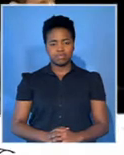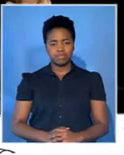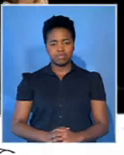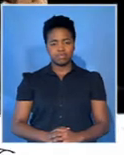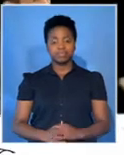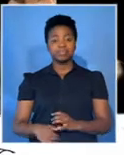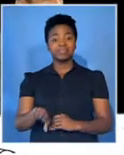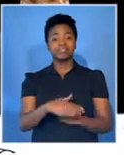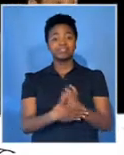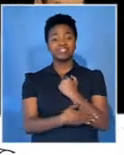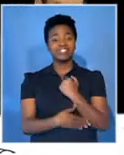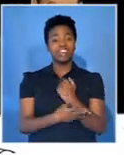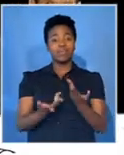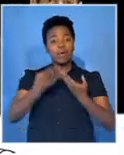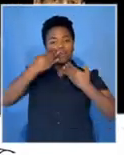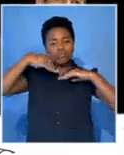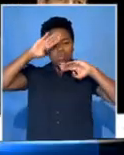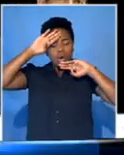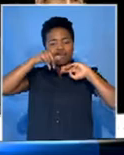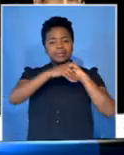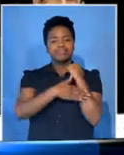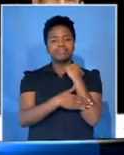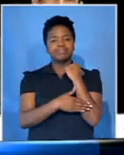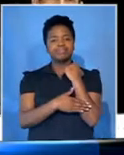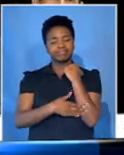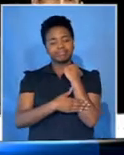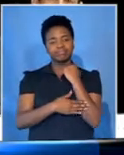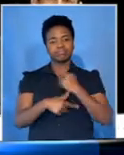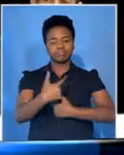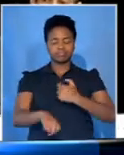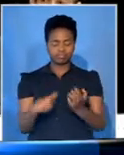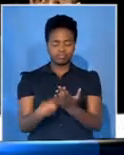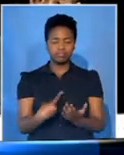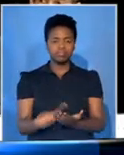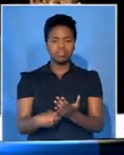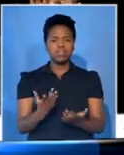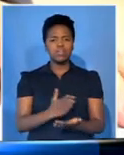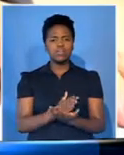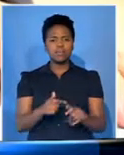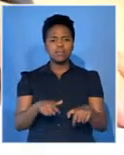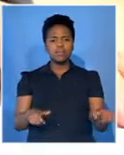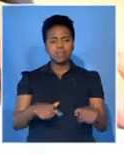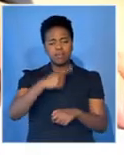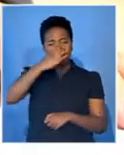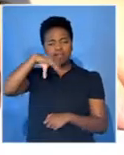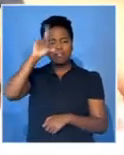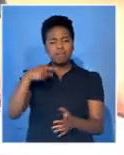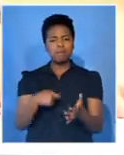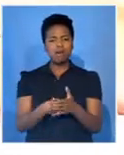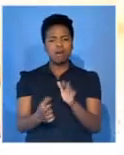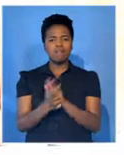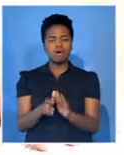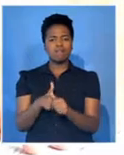Another step to ensure the survival of the African elephant population and to curb illegal trade in Ivory. Host country